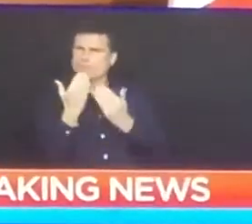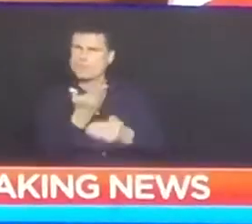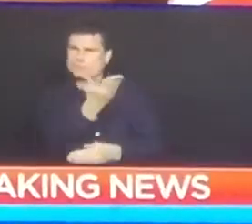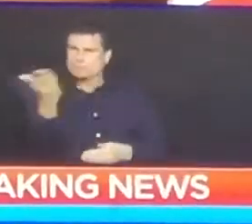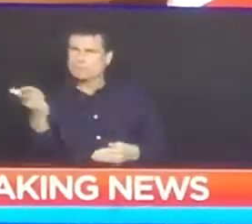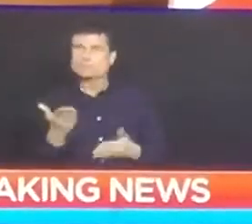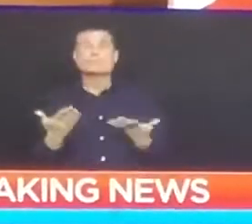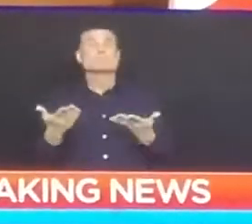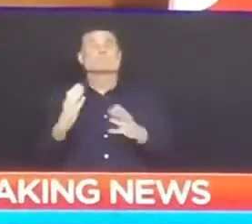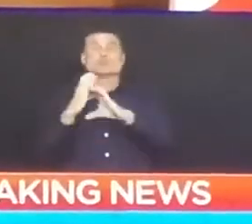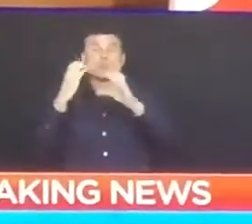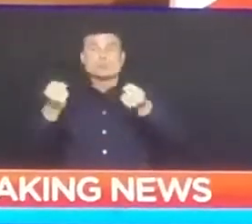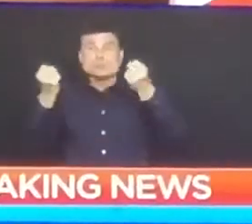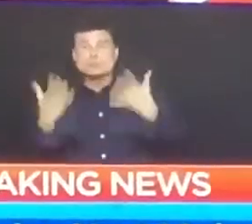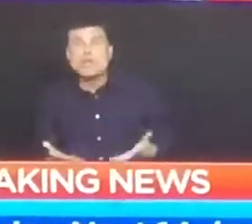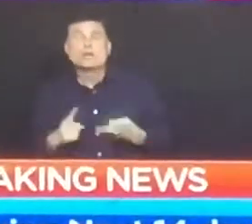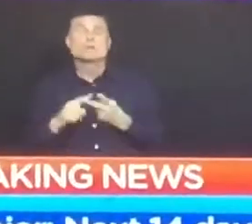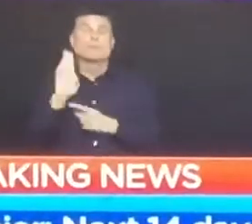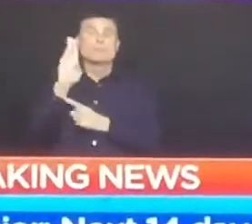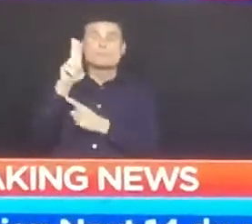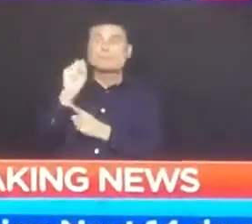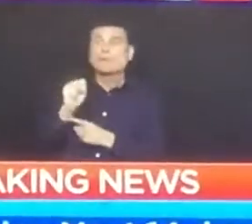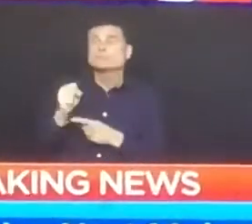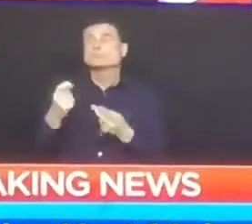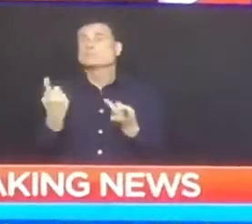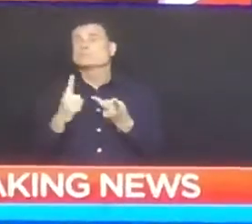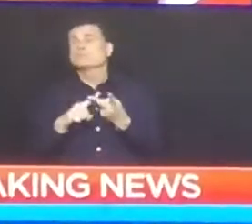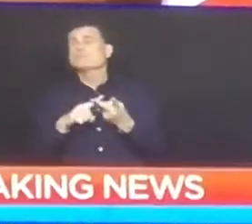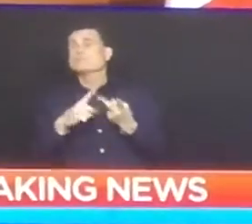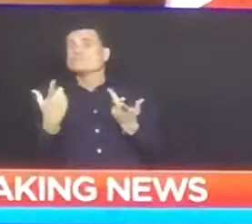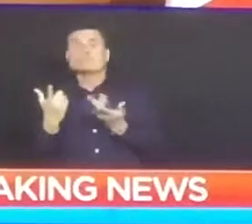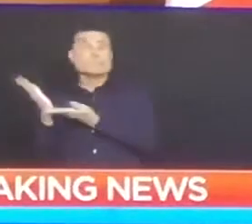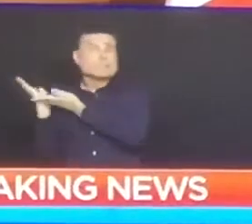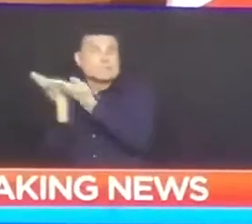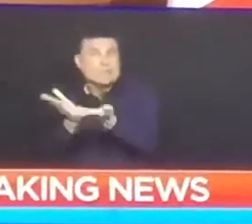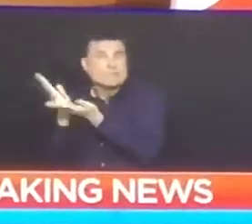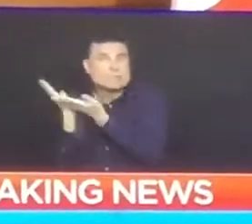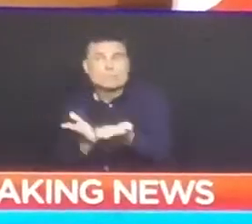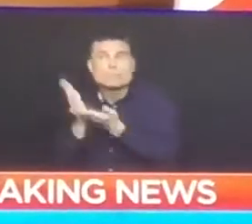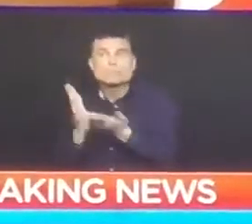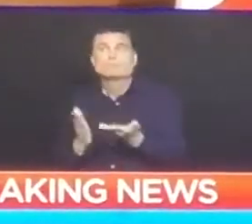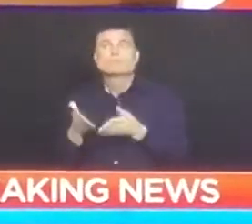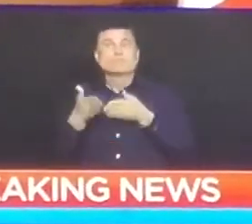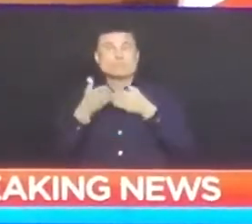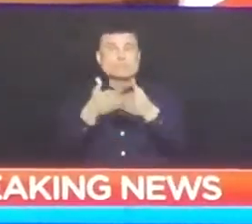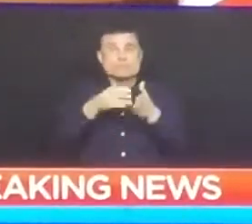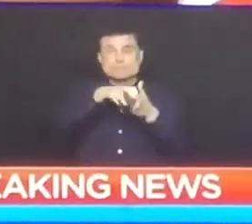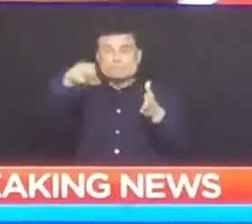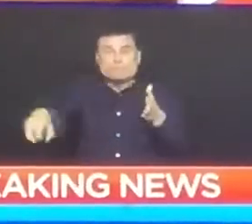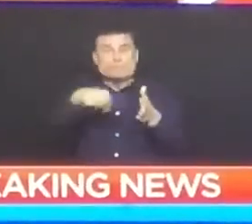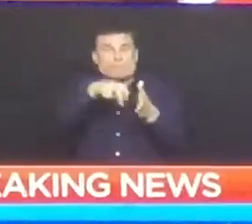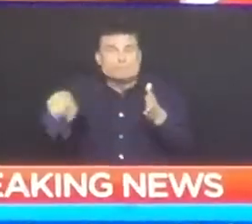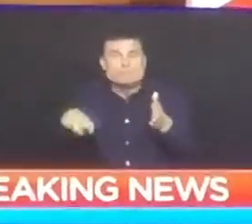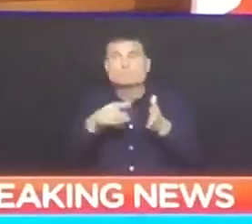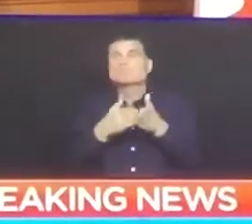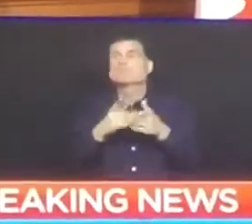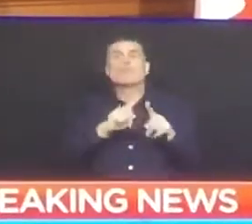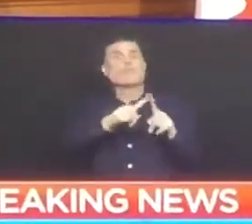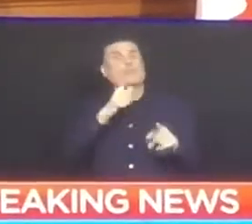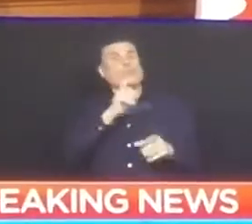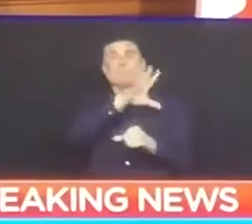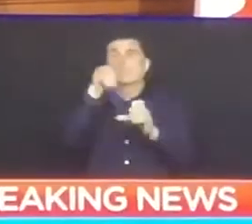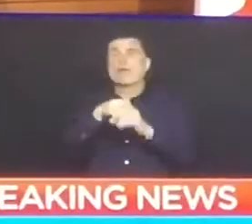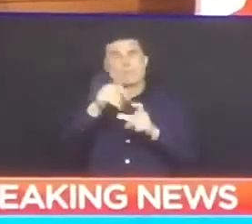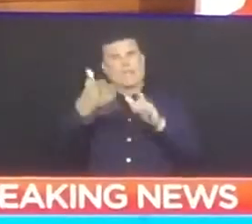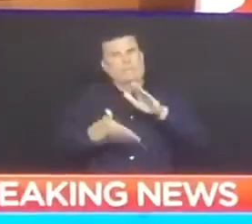keeping BC moving, and everyone working in grocery stores or gas stations or pharmacies or child care centers. Day in and day out,